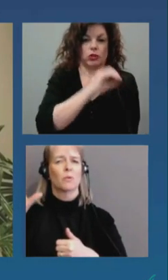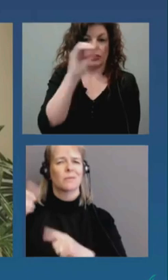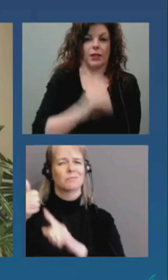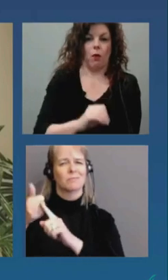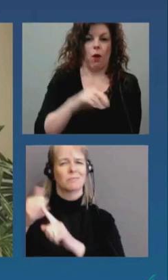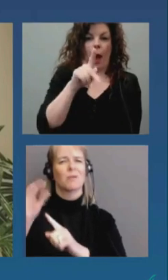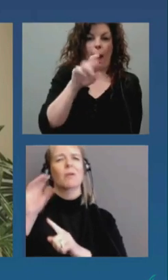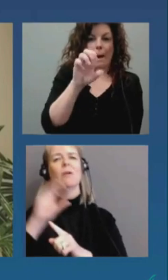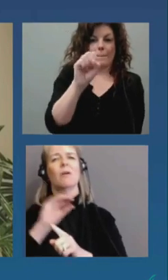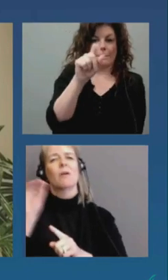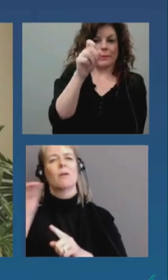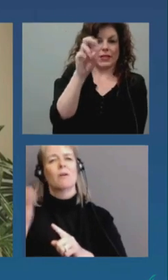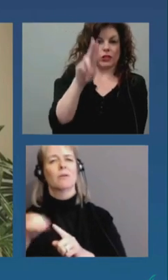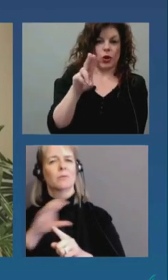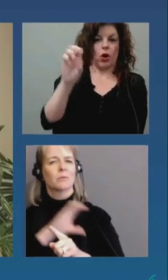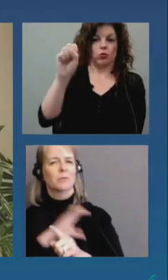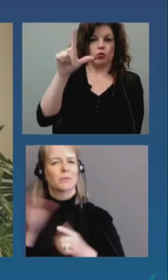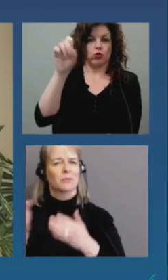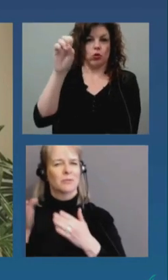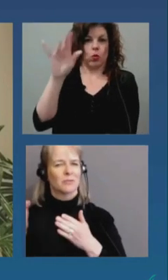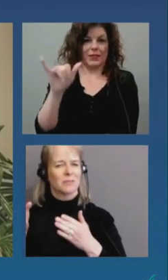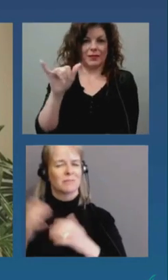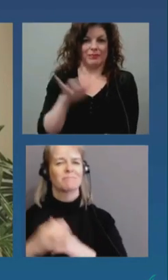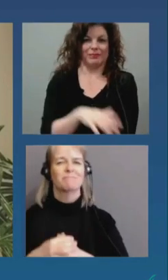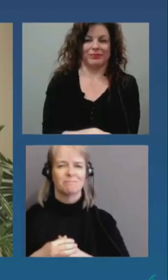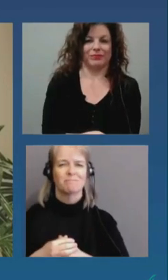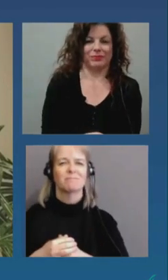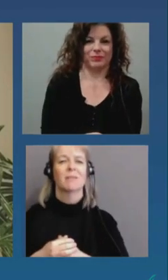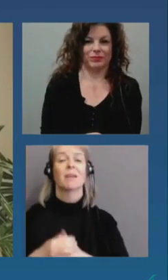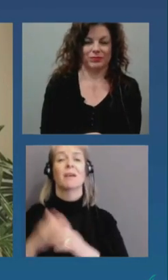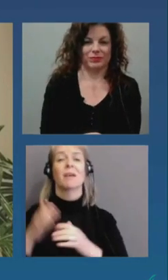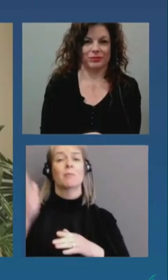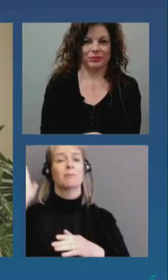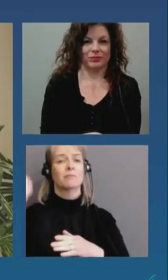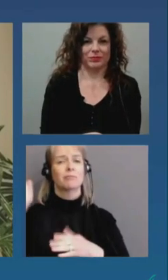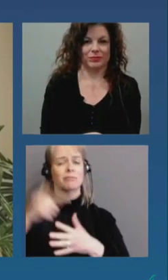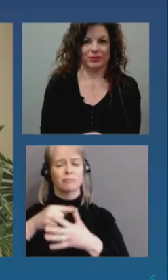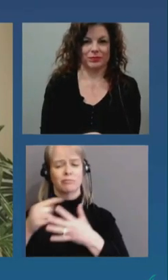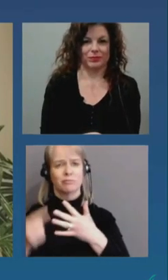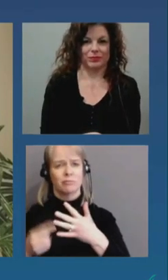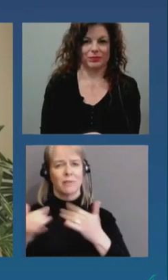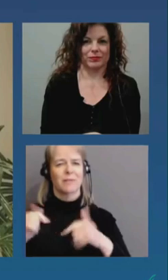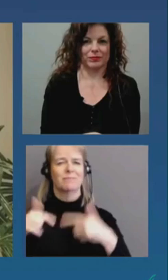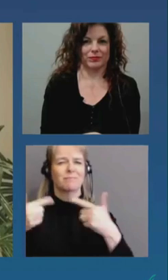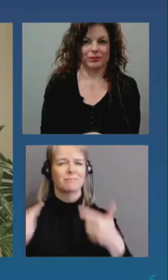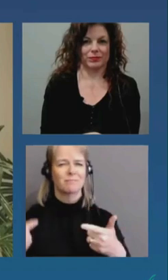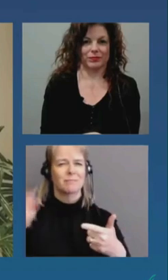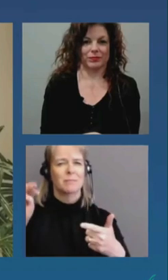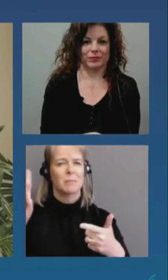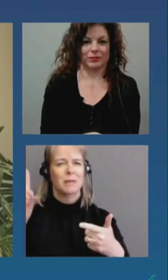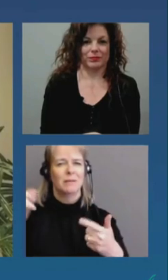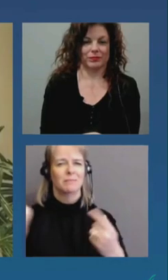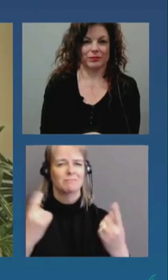we hear from the panellists, we will take questions from the media. We will begin now with remarks by Mayor Jim Watson.